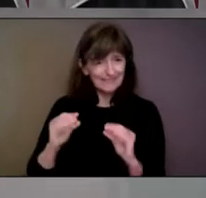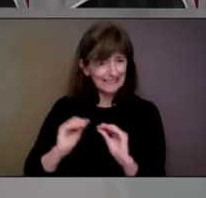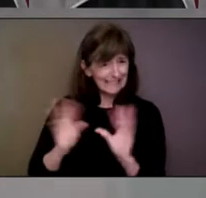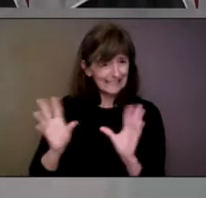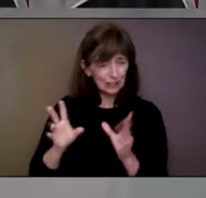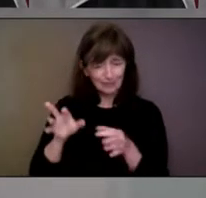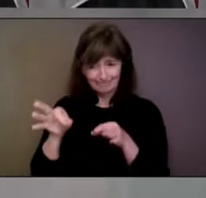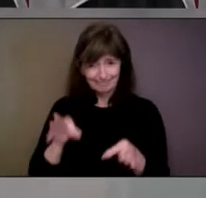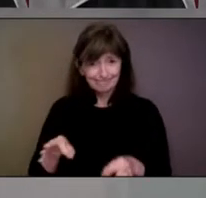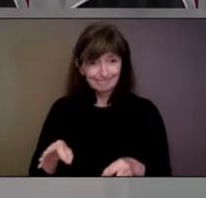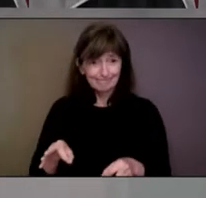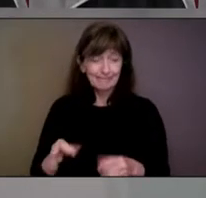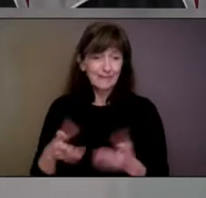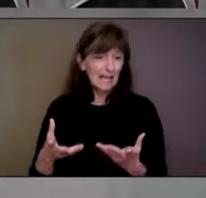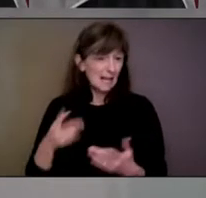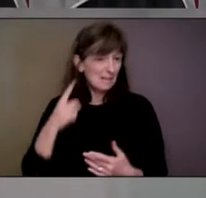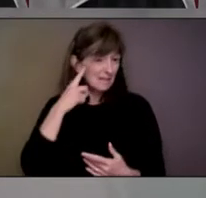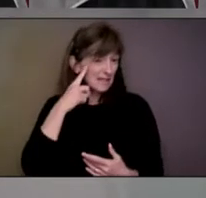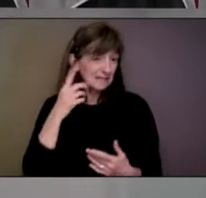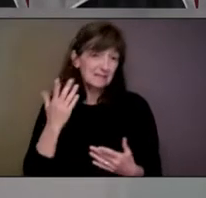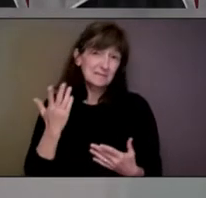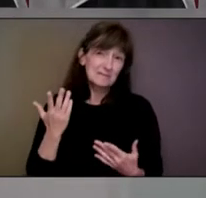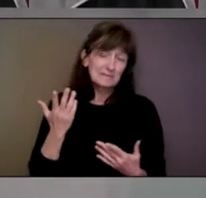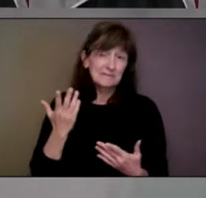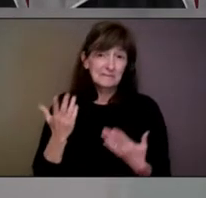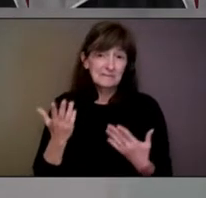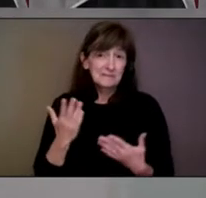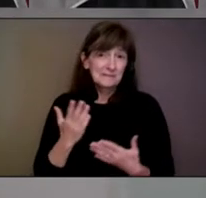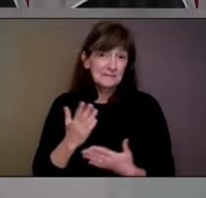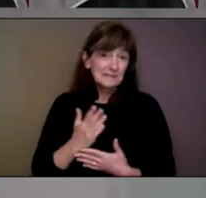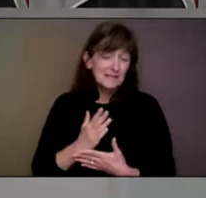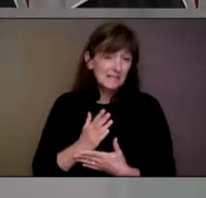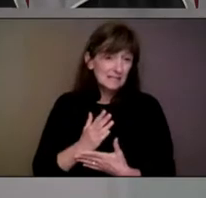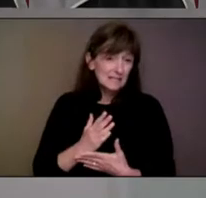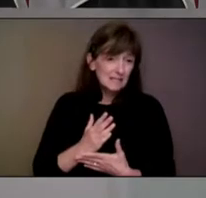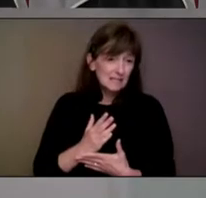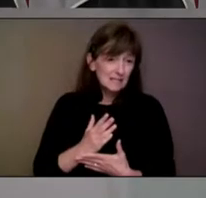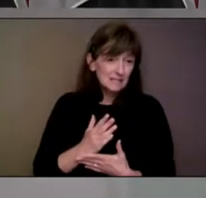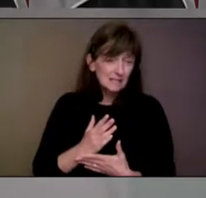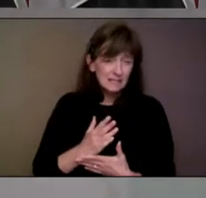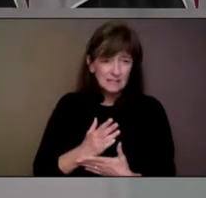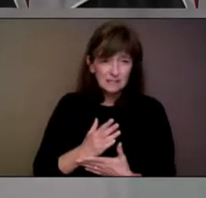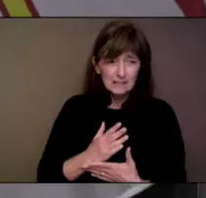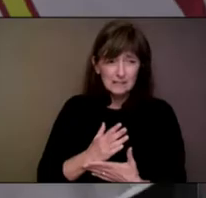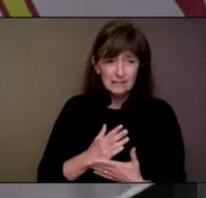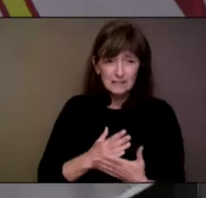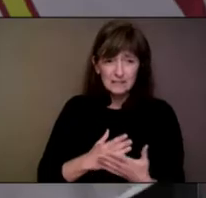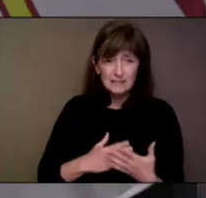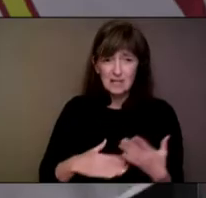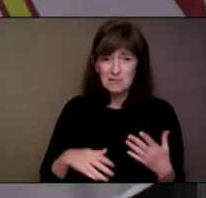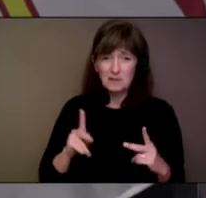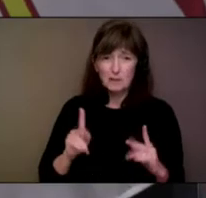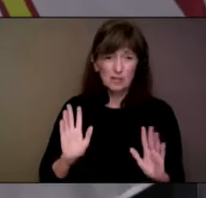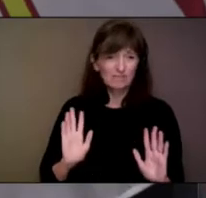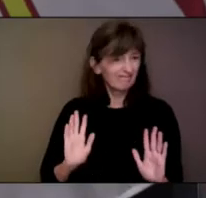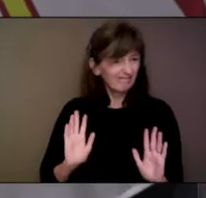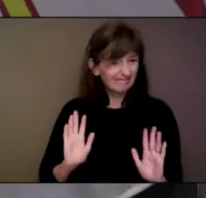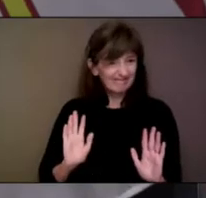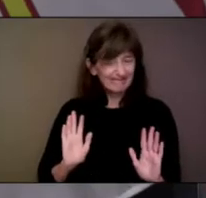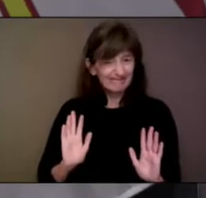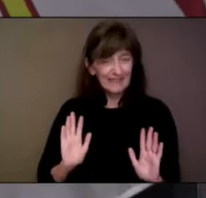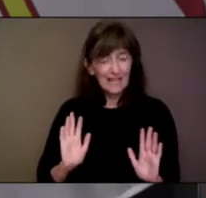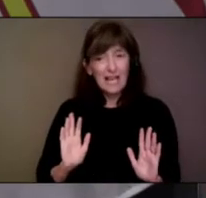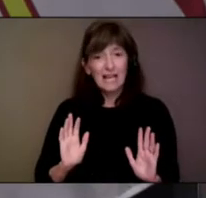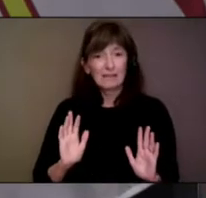lapping into sort of rather intense judgmental behavior? Well, I certainly hope that that doesn't